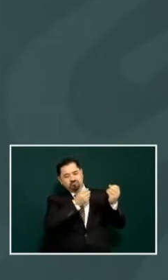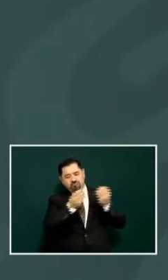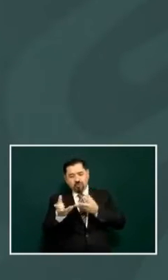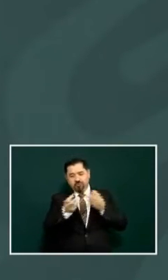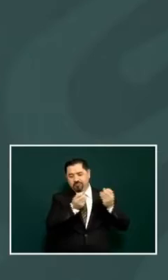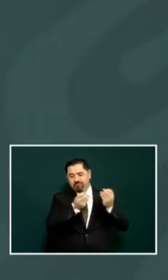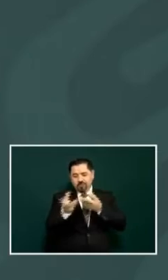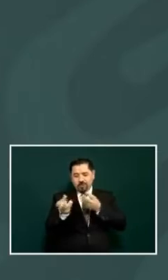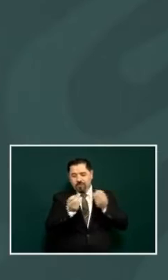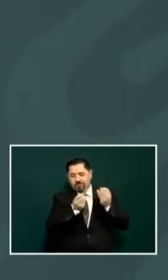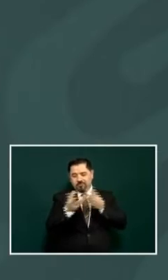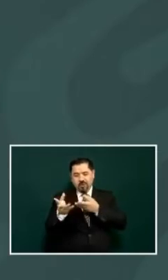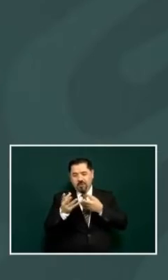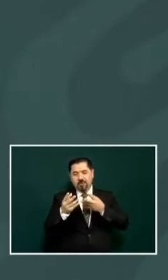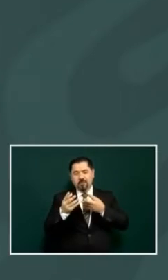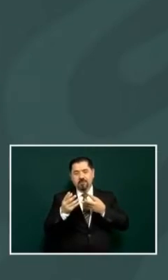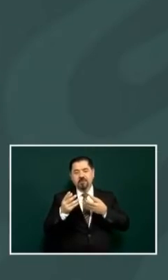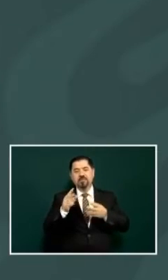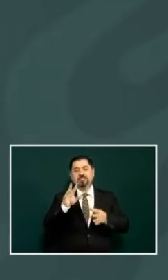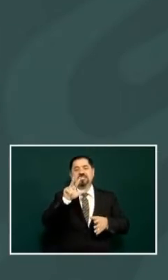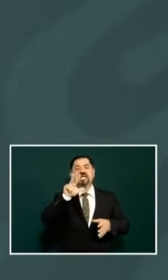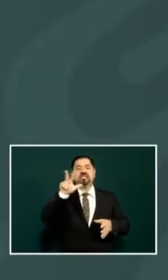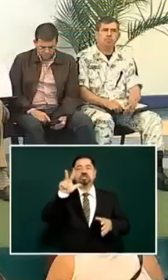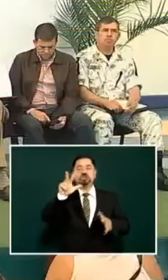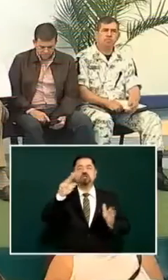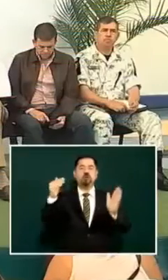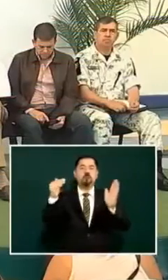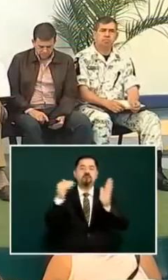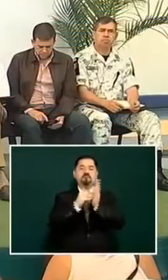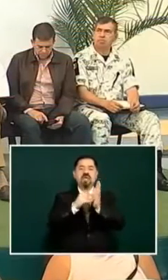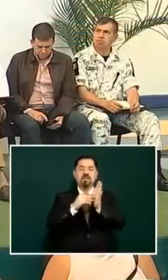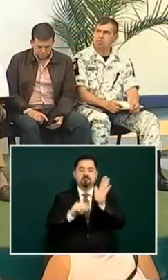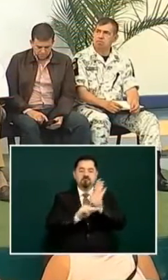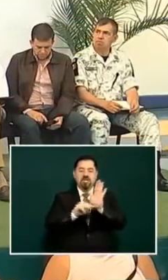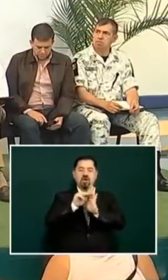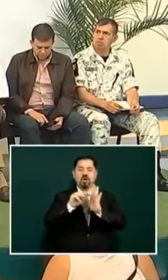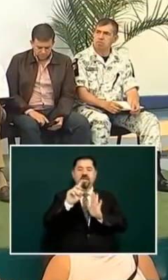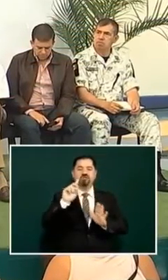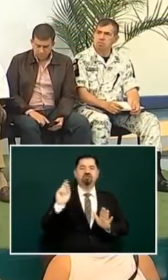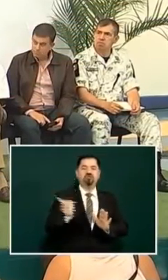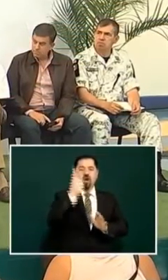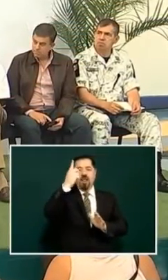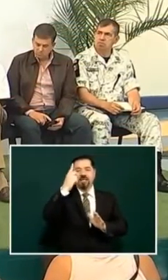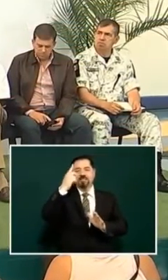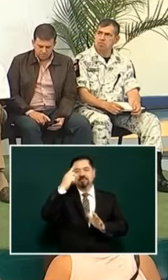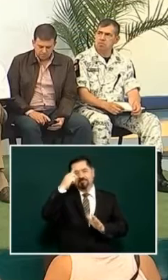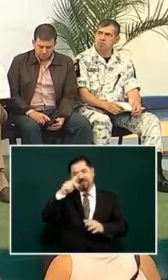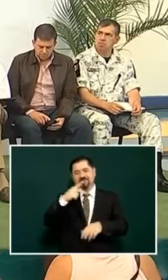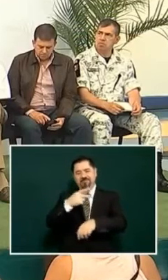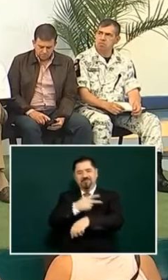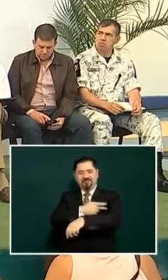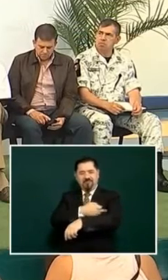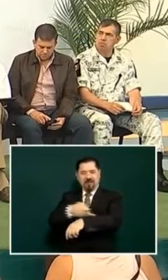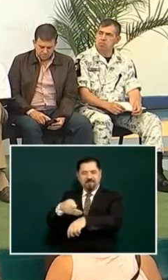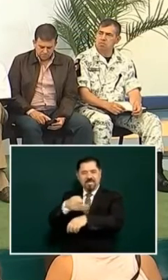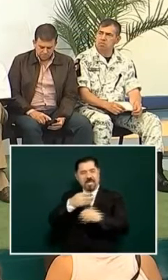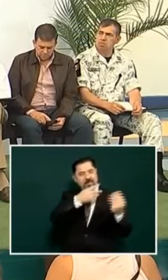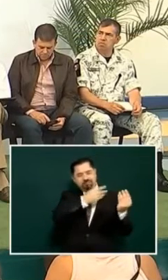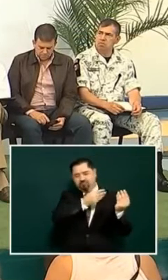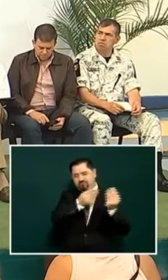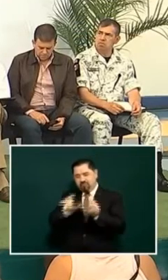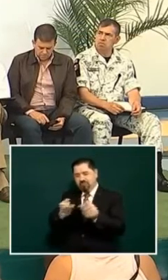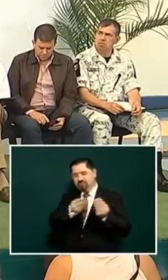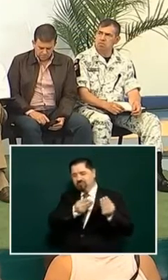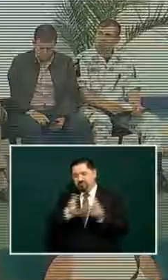more than 18,000 million dollars we estimate that this year we are